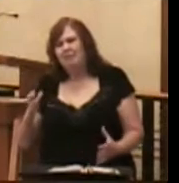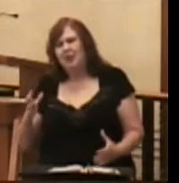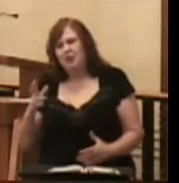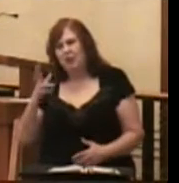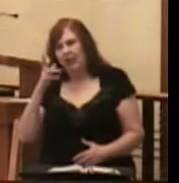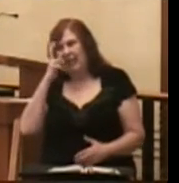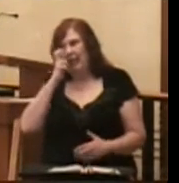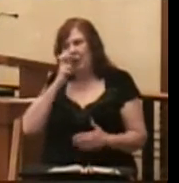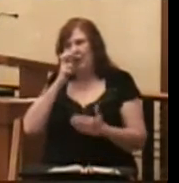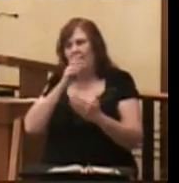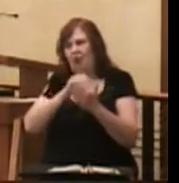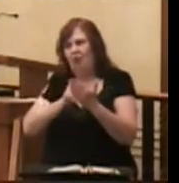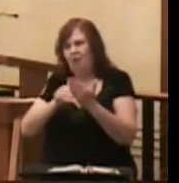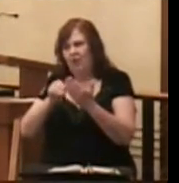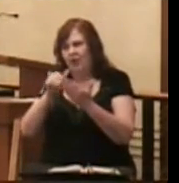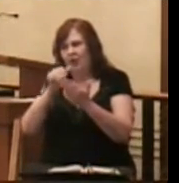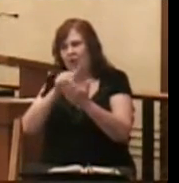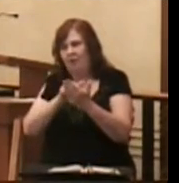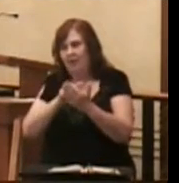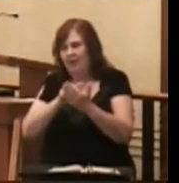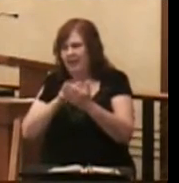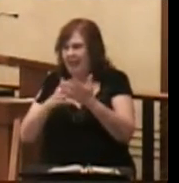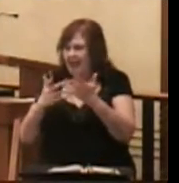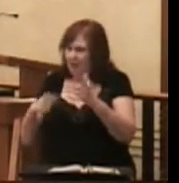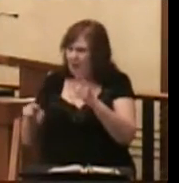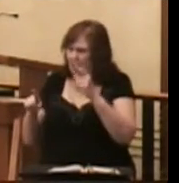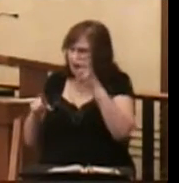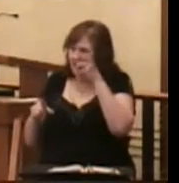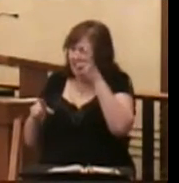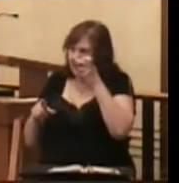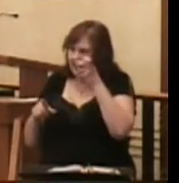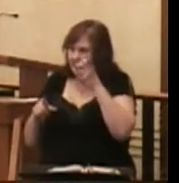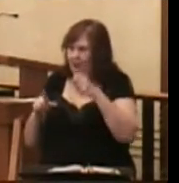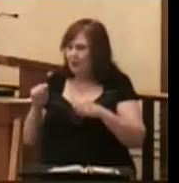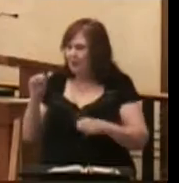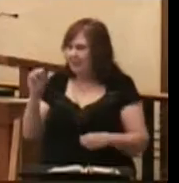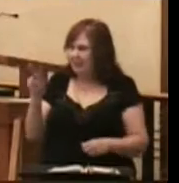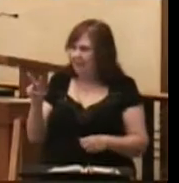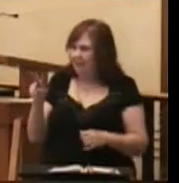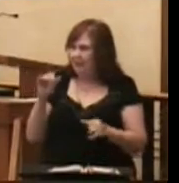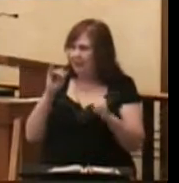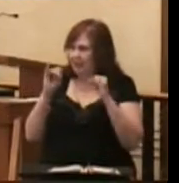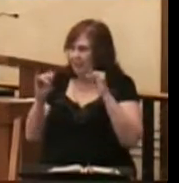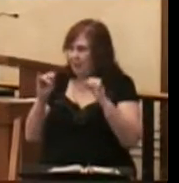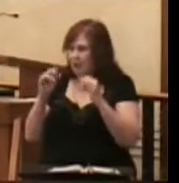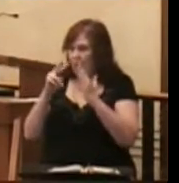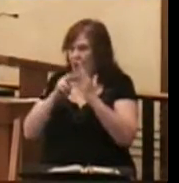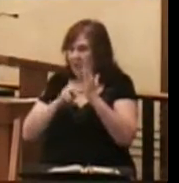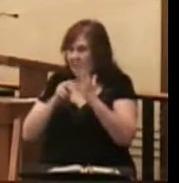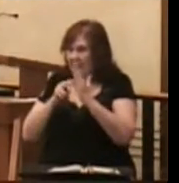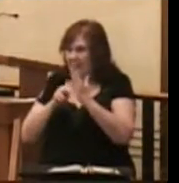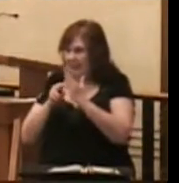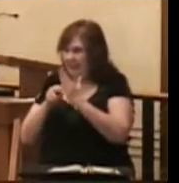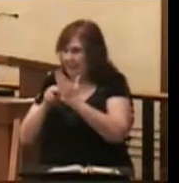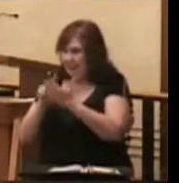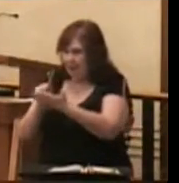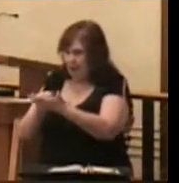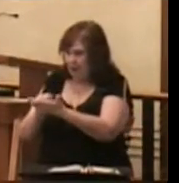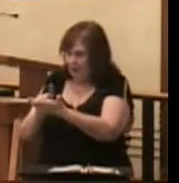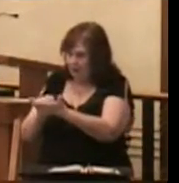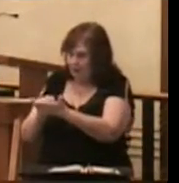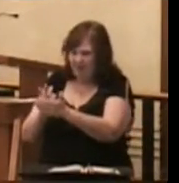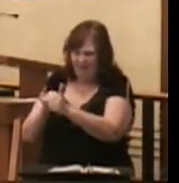over and over. Have you been listening to the television interviews or reading them in newspapers